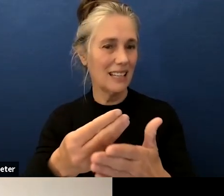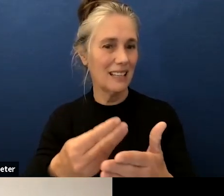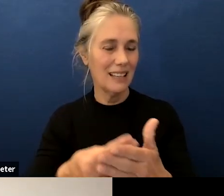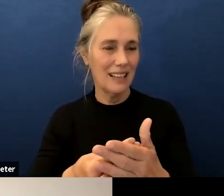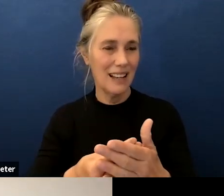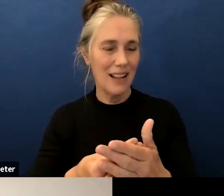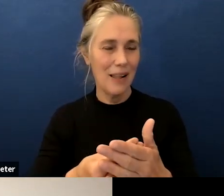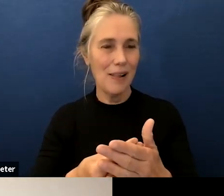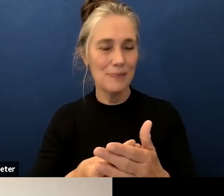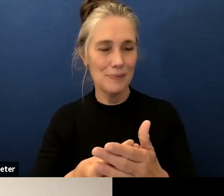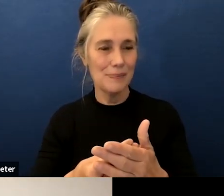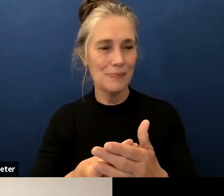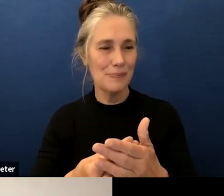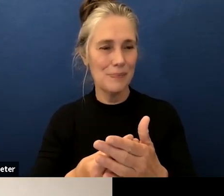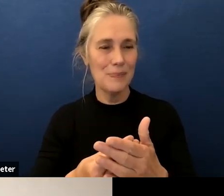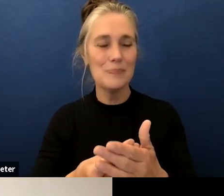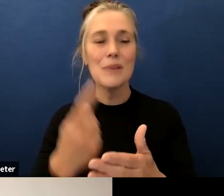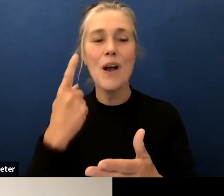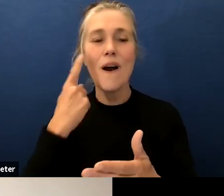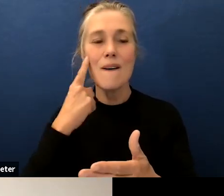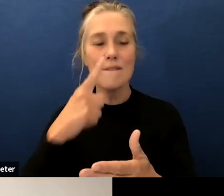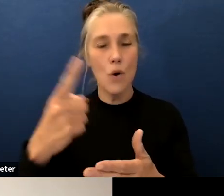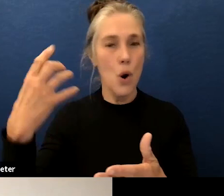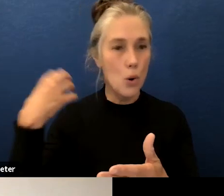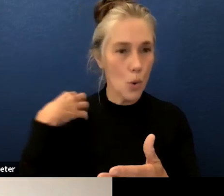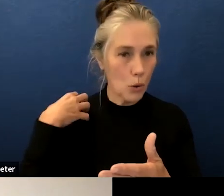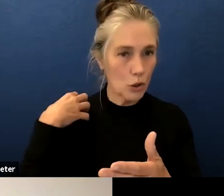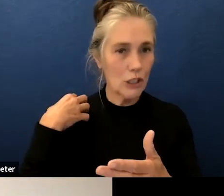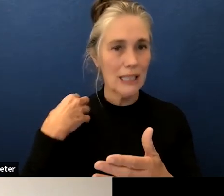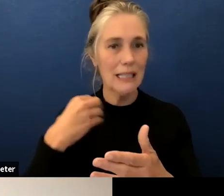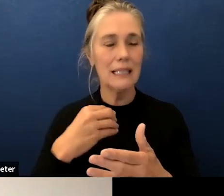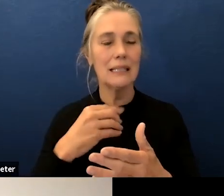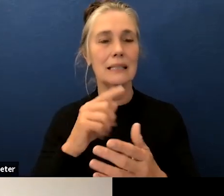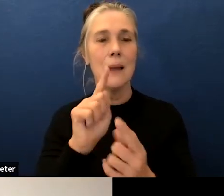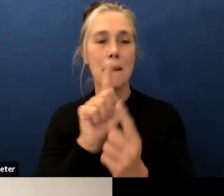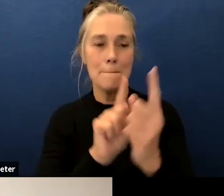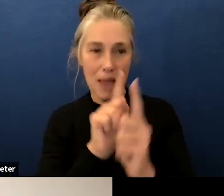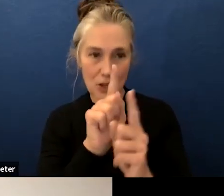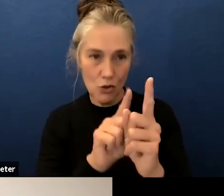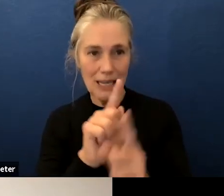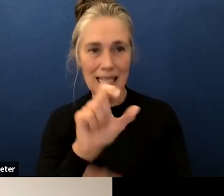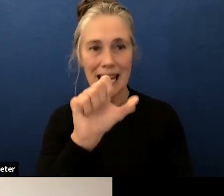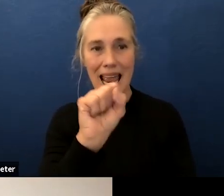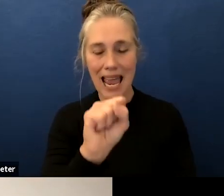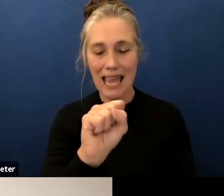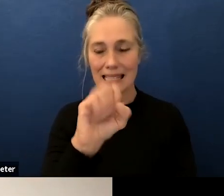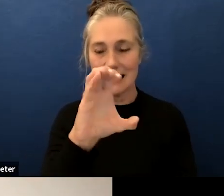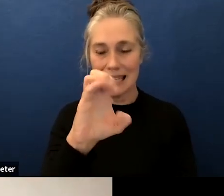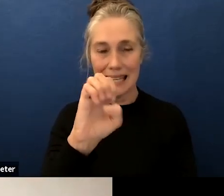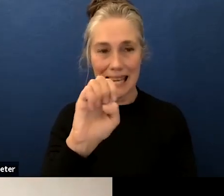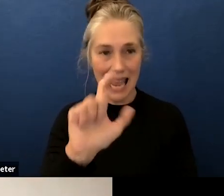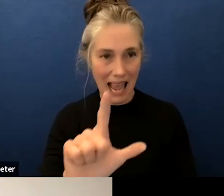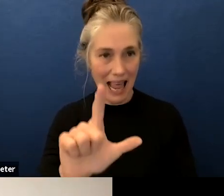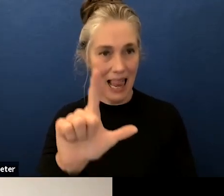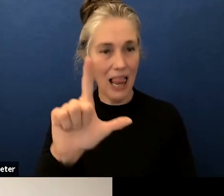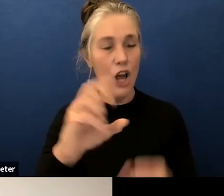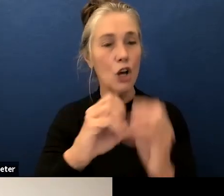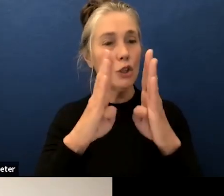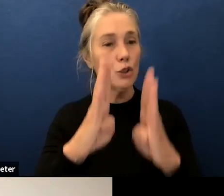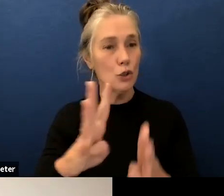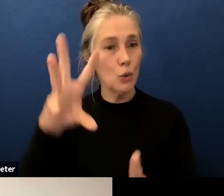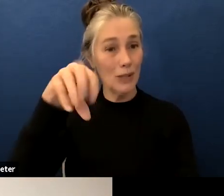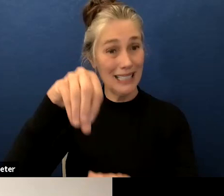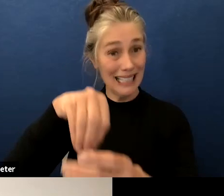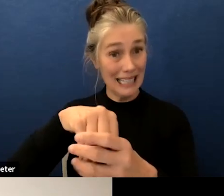providing professional learning and coaching mentoring uh sel and student engagement uh